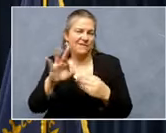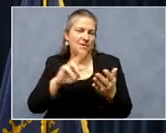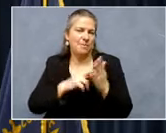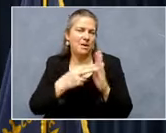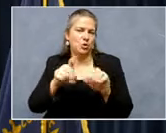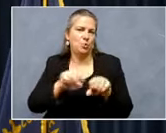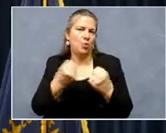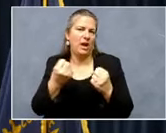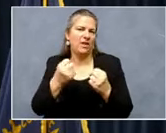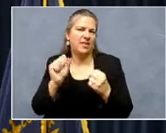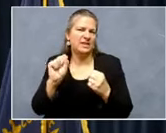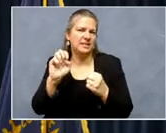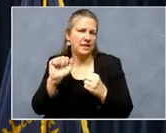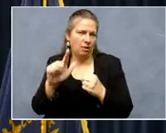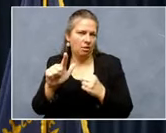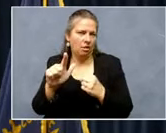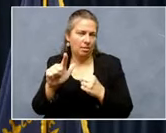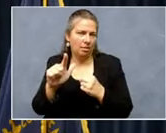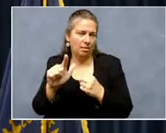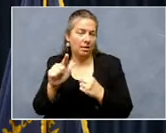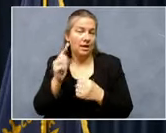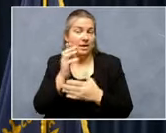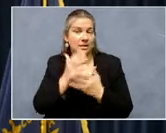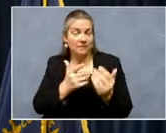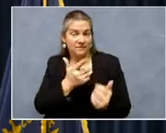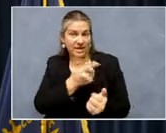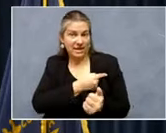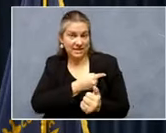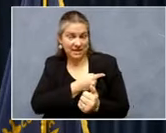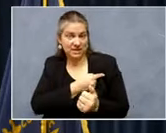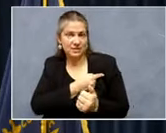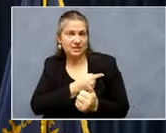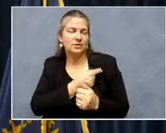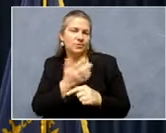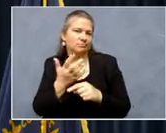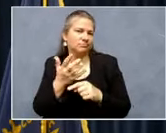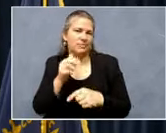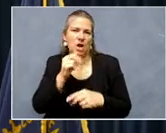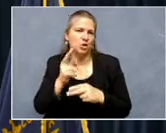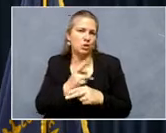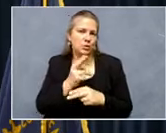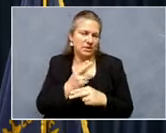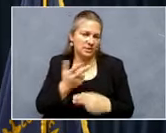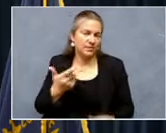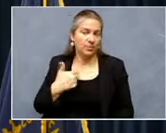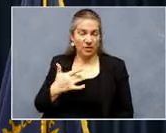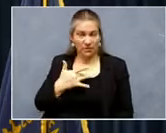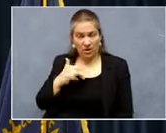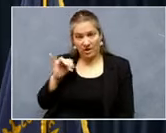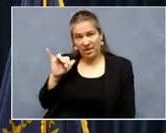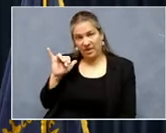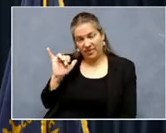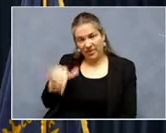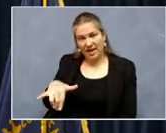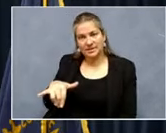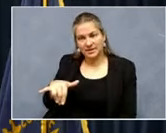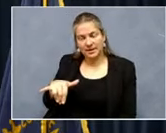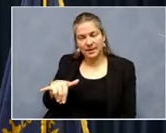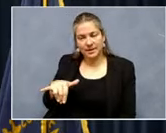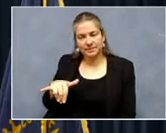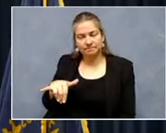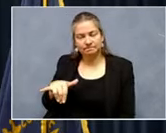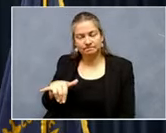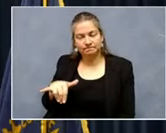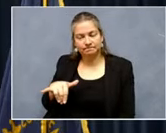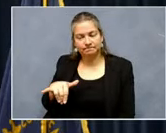seal and certain vaccines go unused. Uh, we believe that is the, the primary, um,